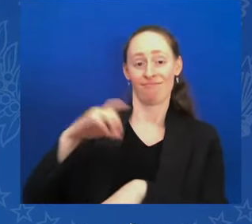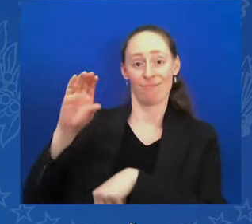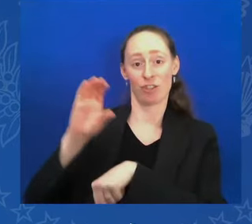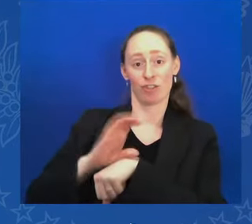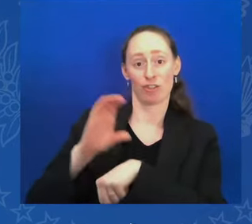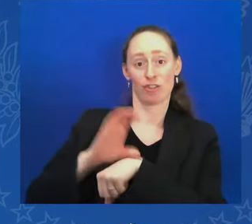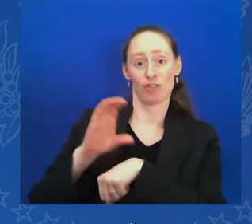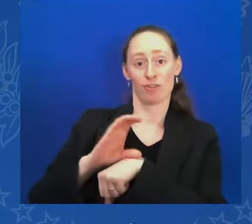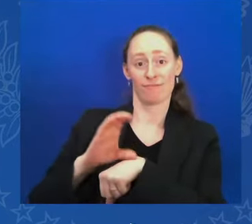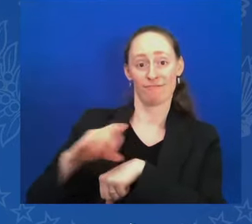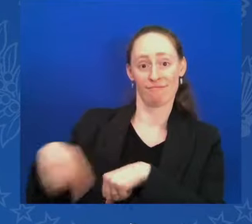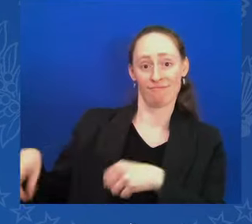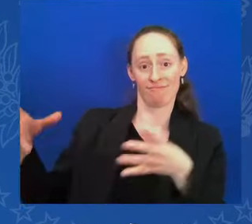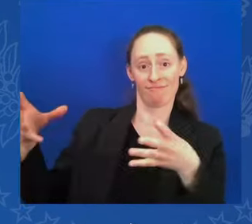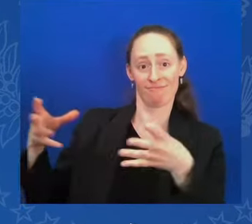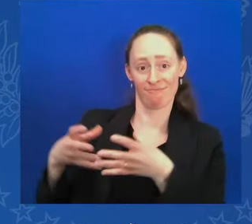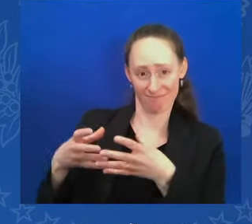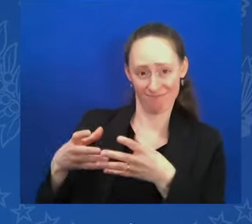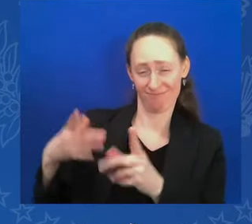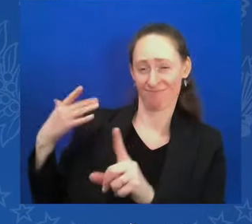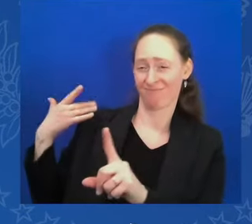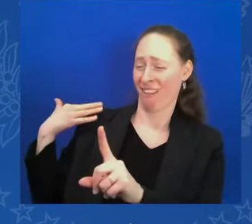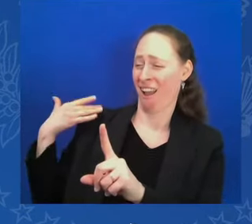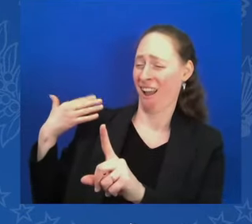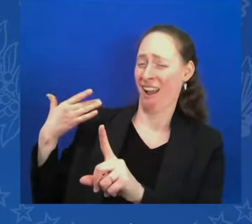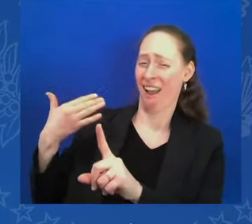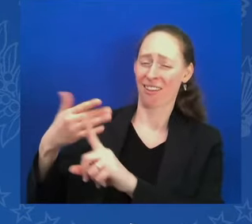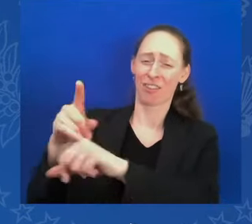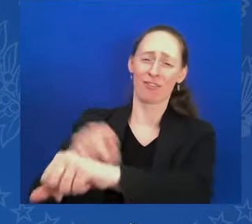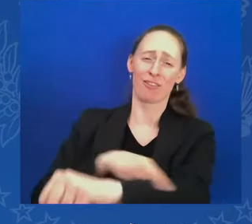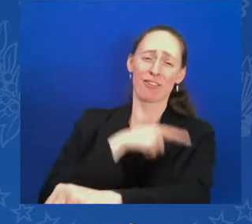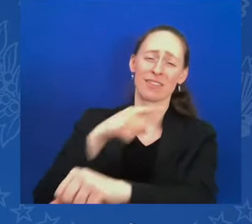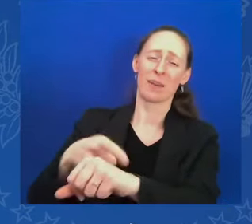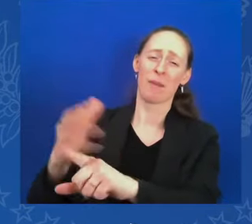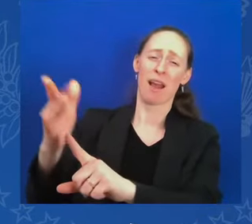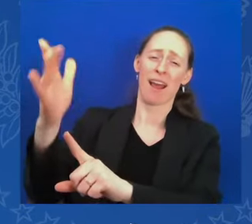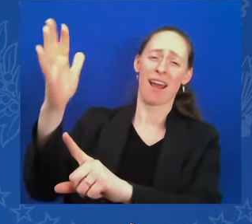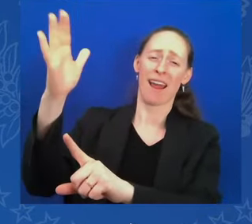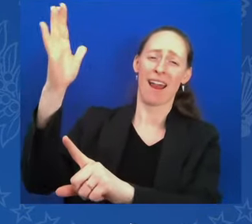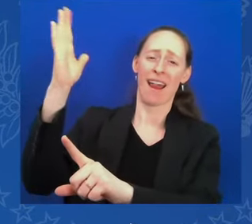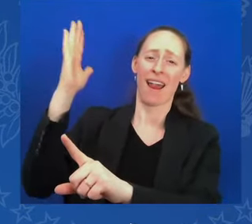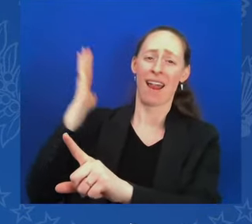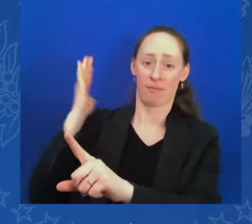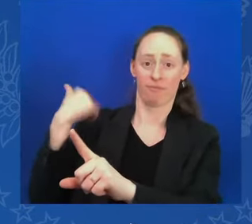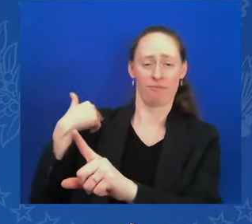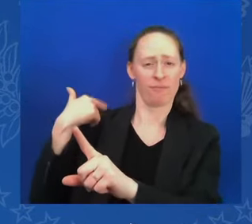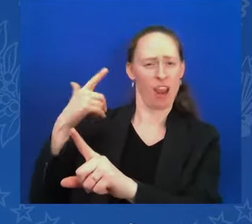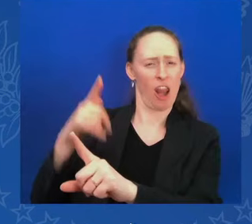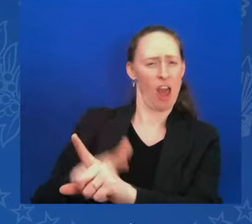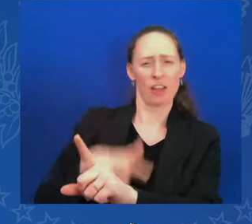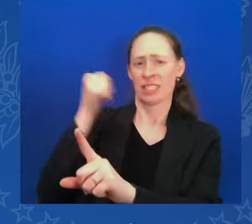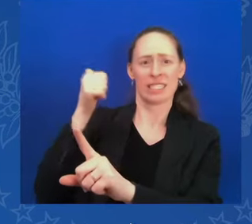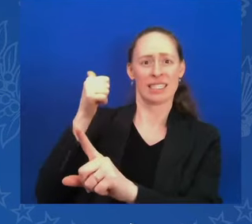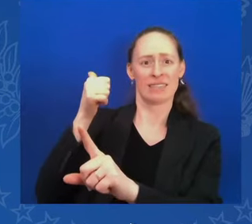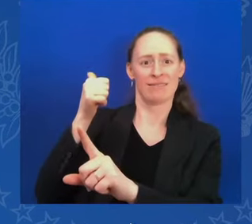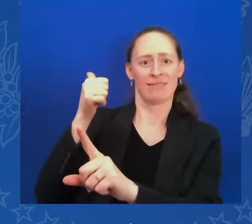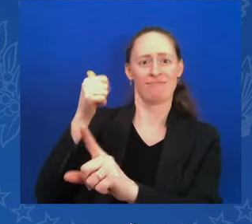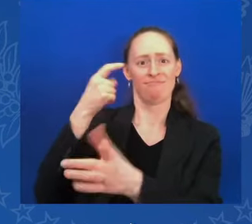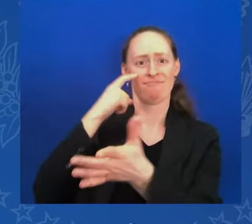whose longest-serving leader in history, His All-Holiness, ecumenical patriarch Bartholomew, your friend.